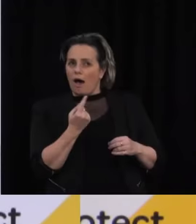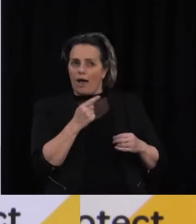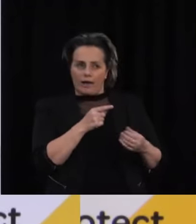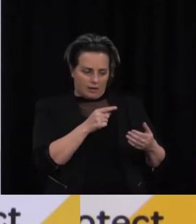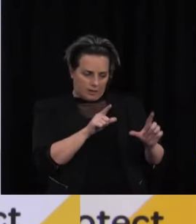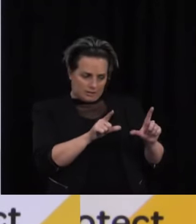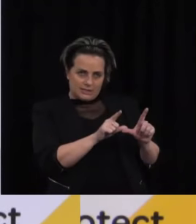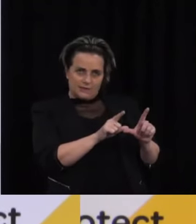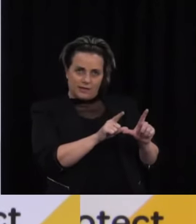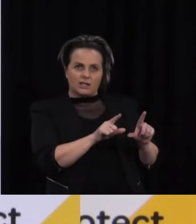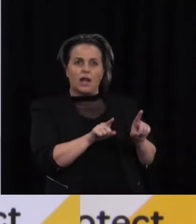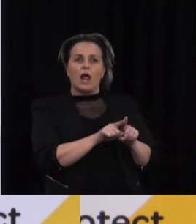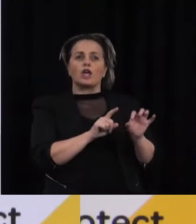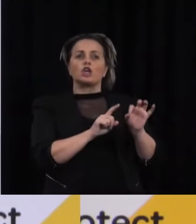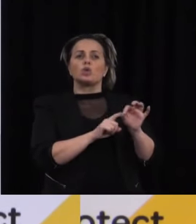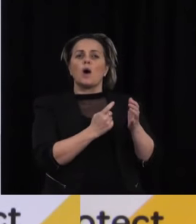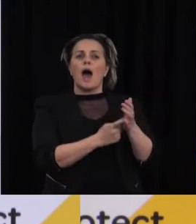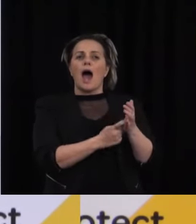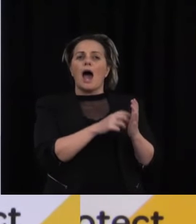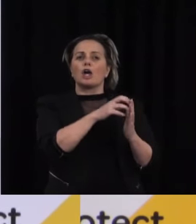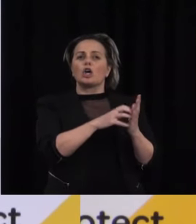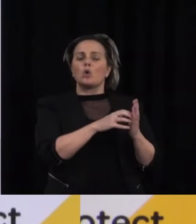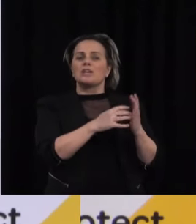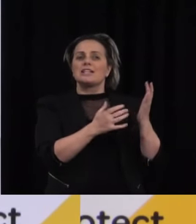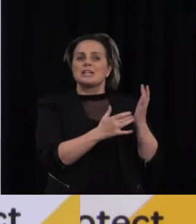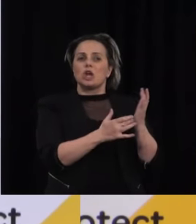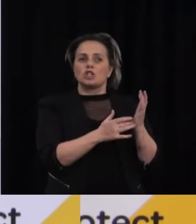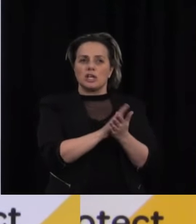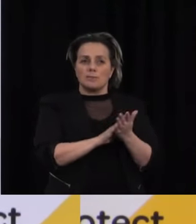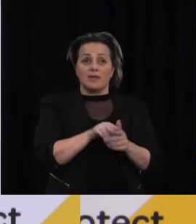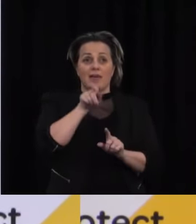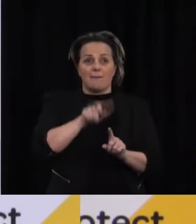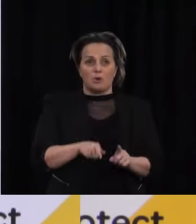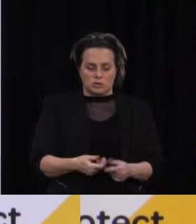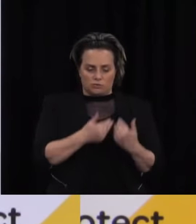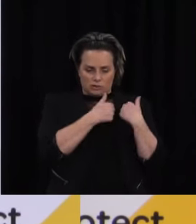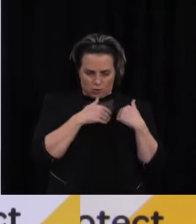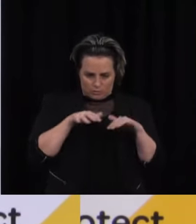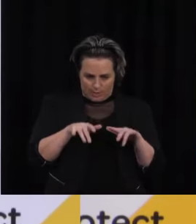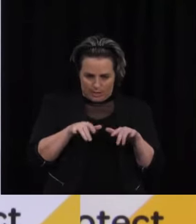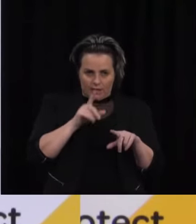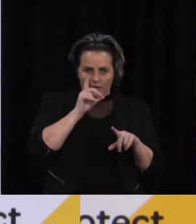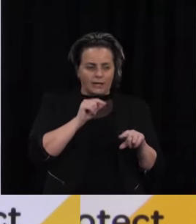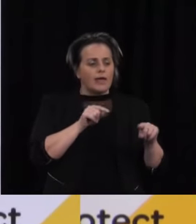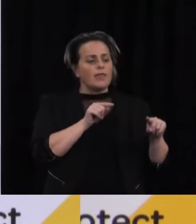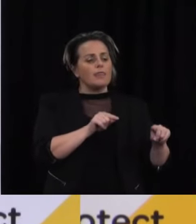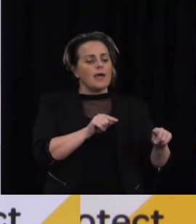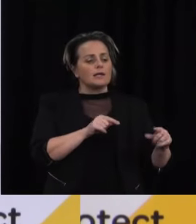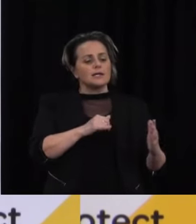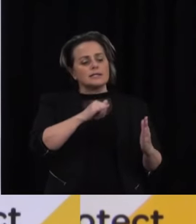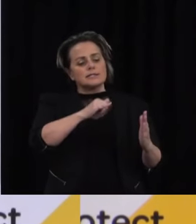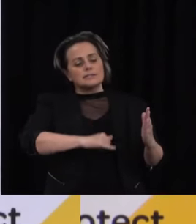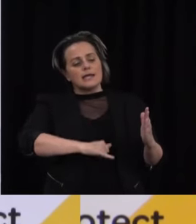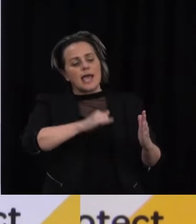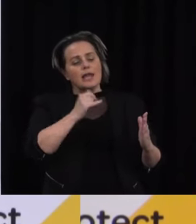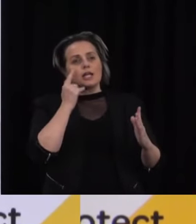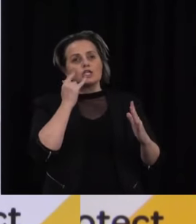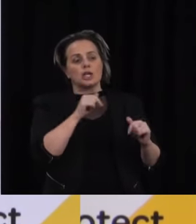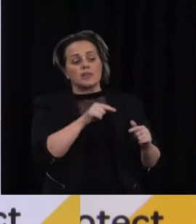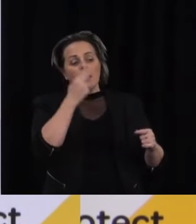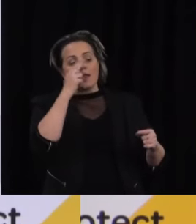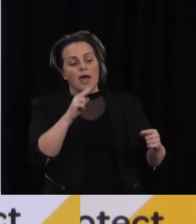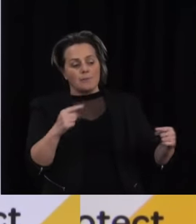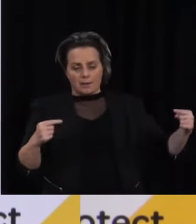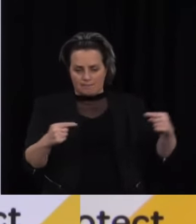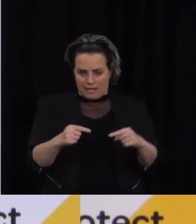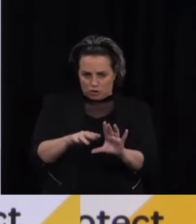using QR code technology. So the person checking it would be able to scan that QR code and check the name against